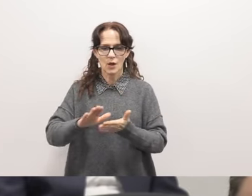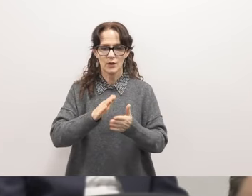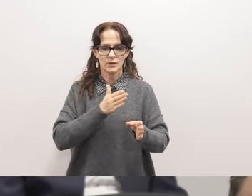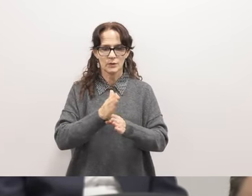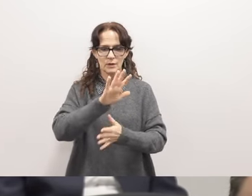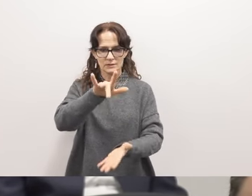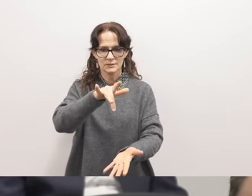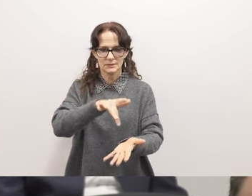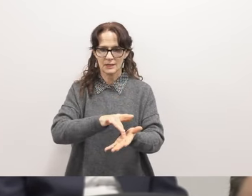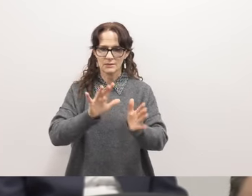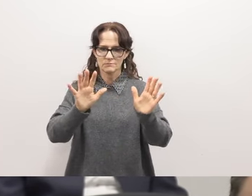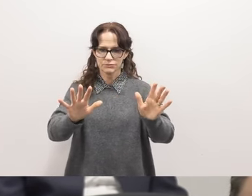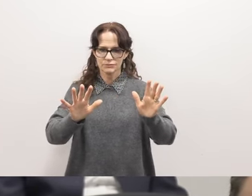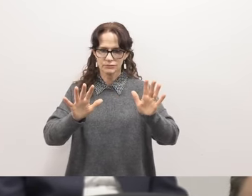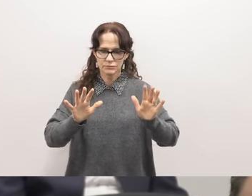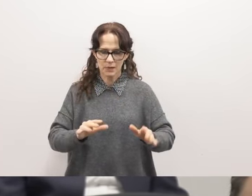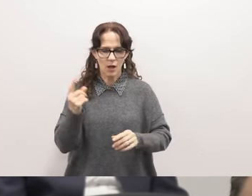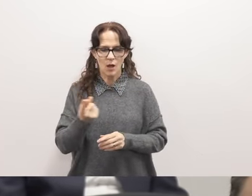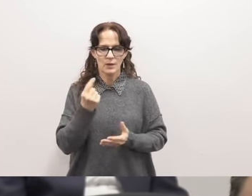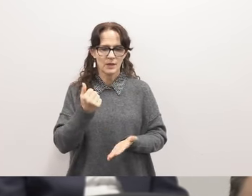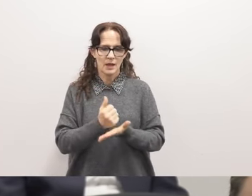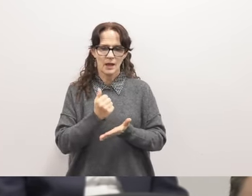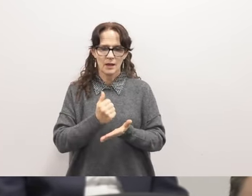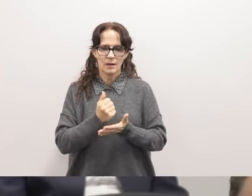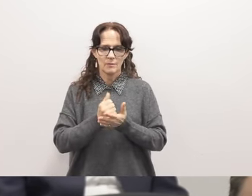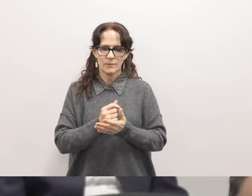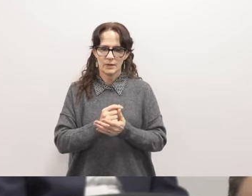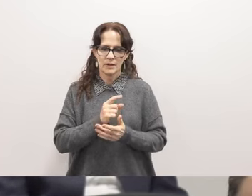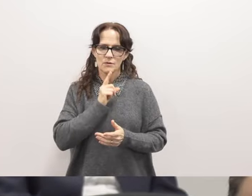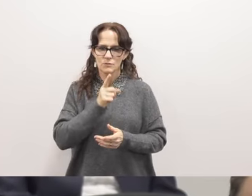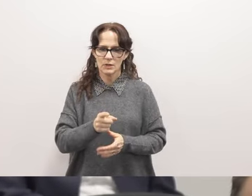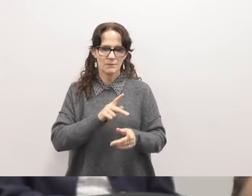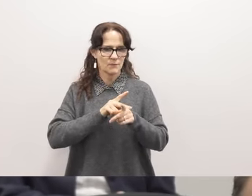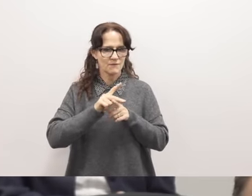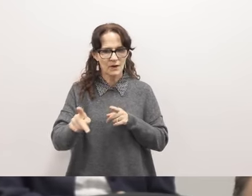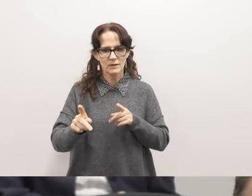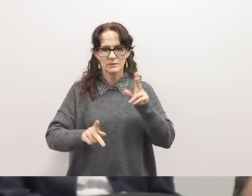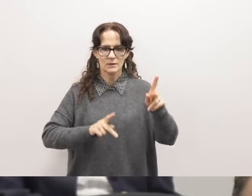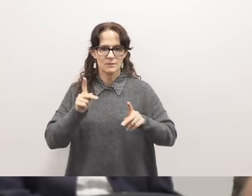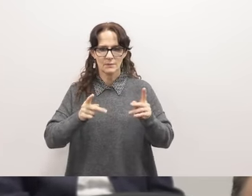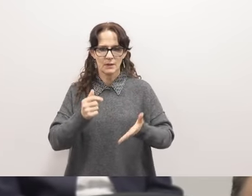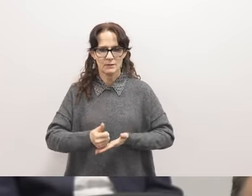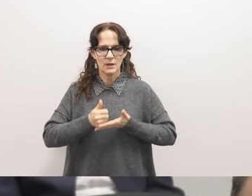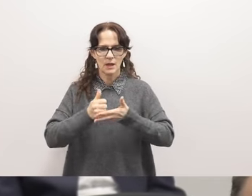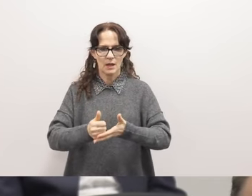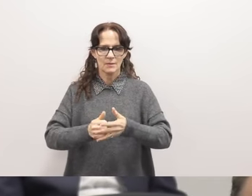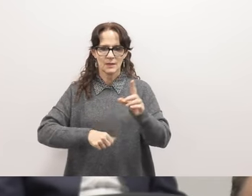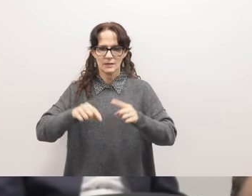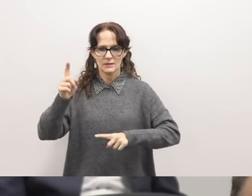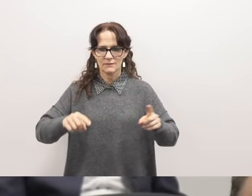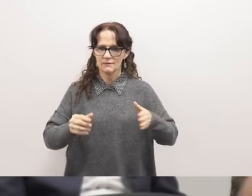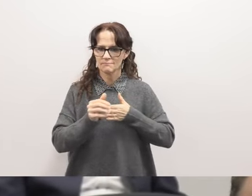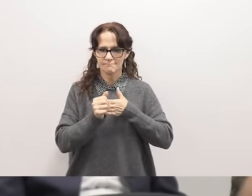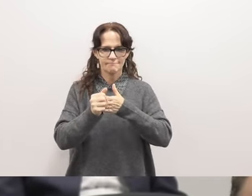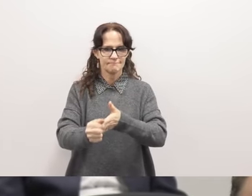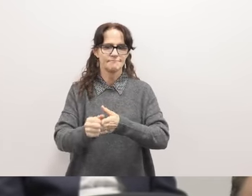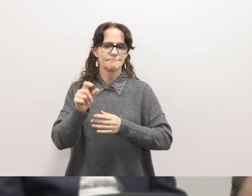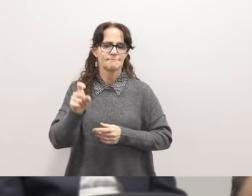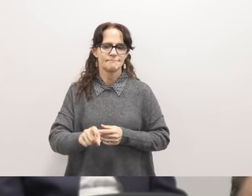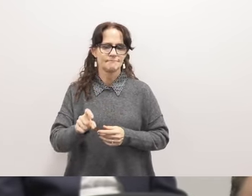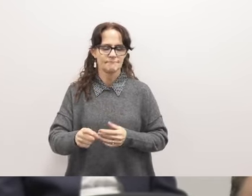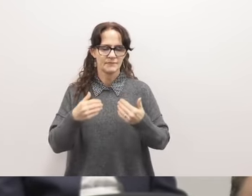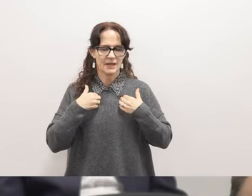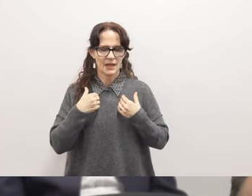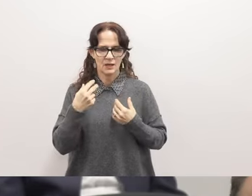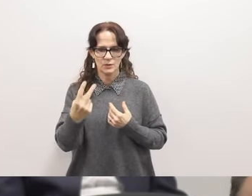center where there are always helpful and dedicated professionals around to provide all forms of guidance we've even